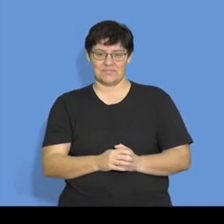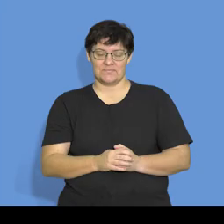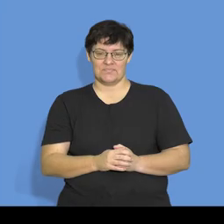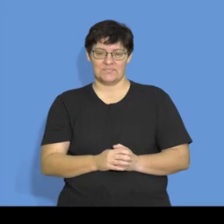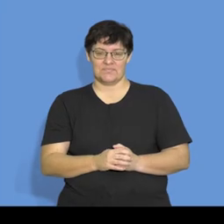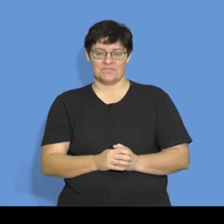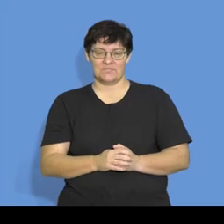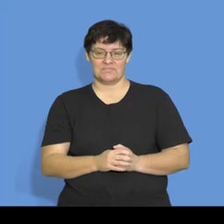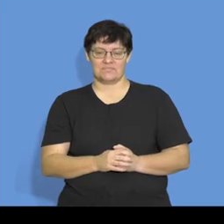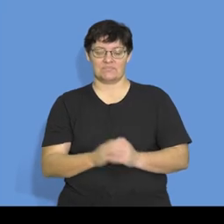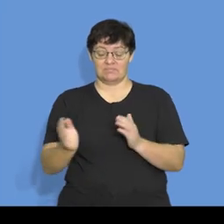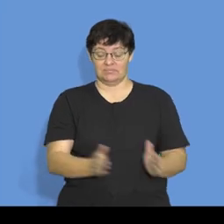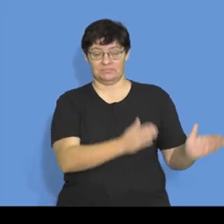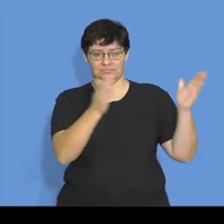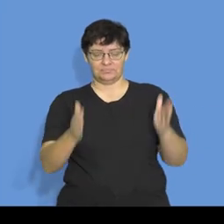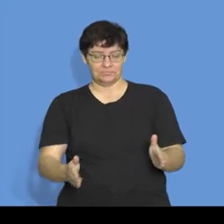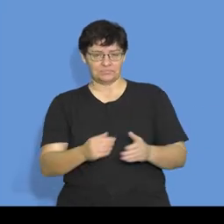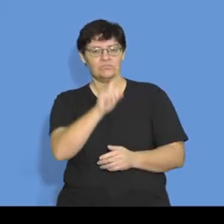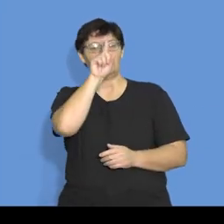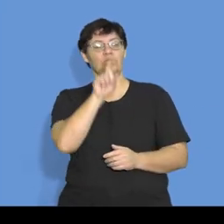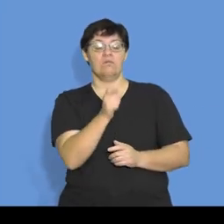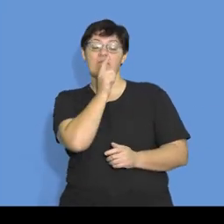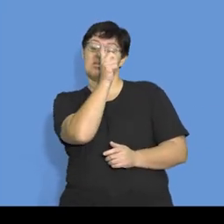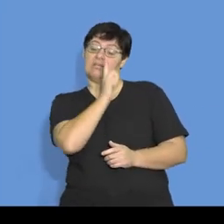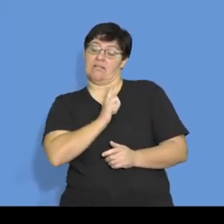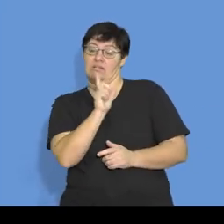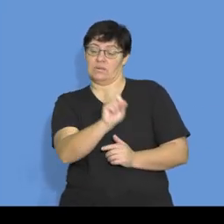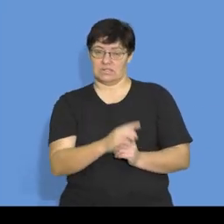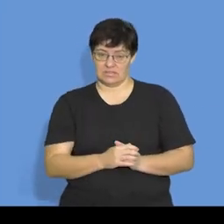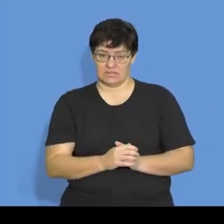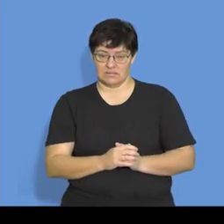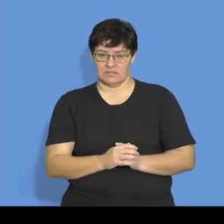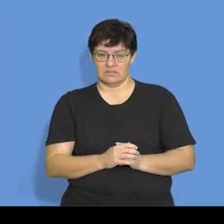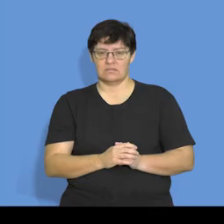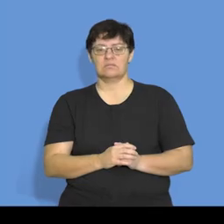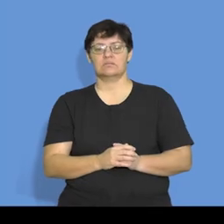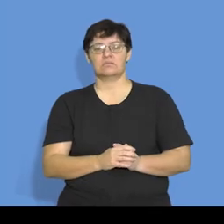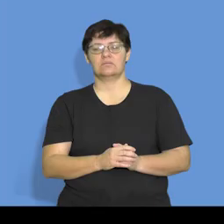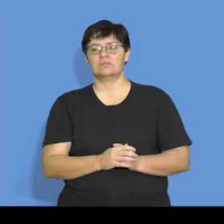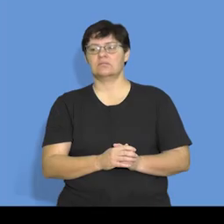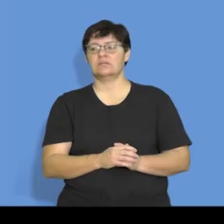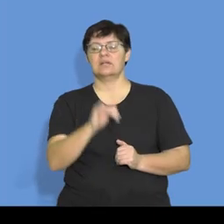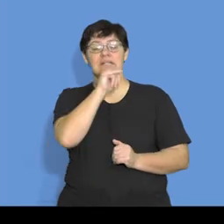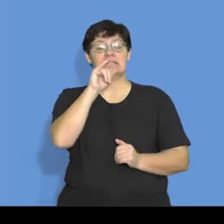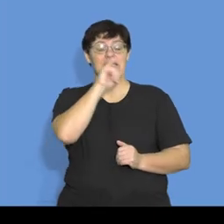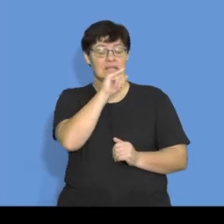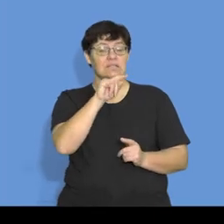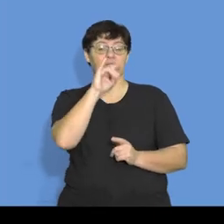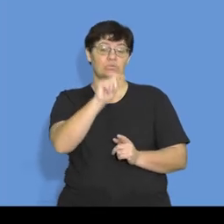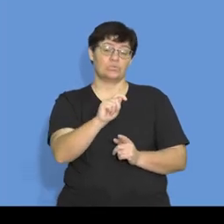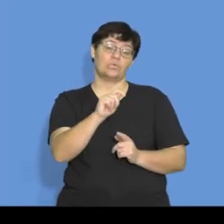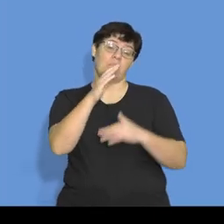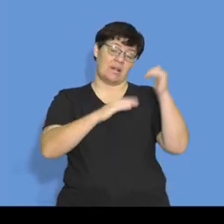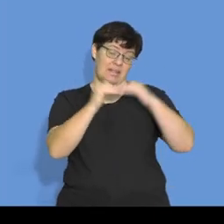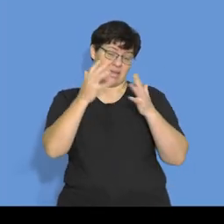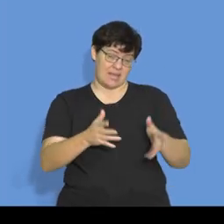Moving on to our question, we are now told that we have information relating to Z2 builders for the two